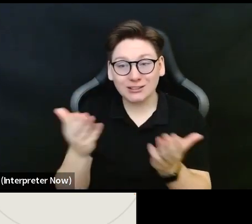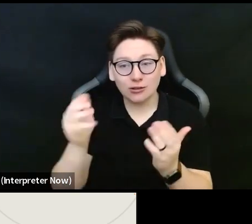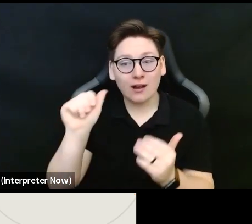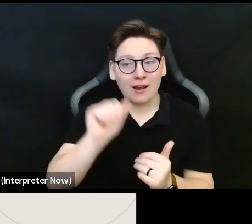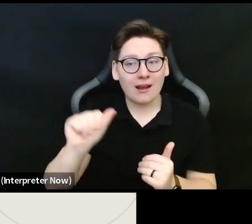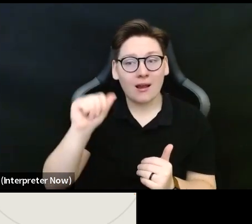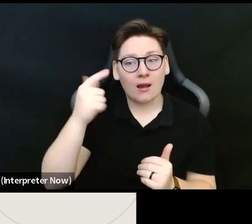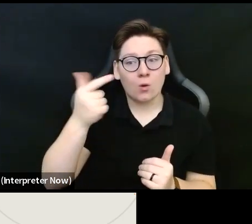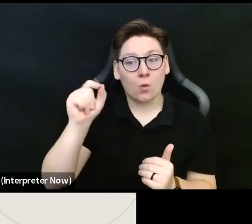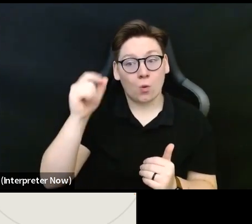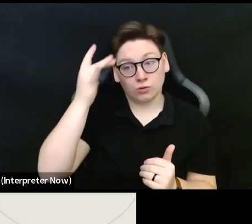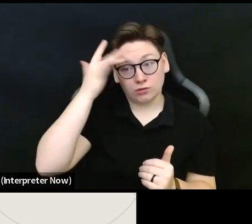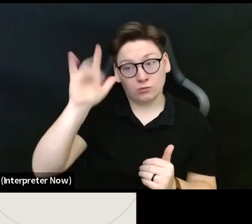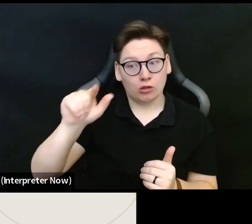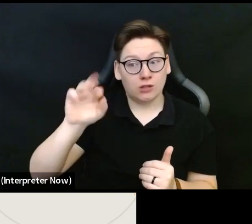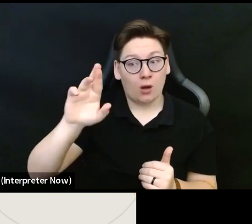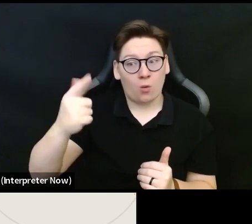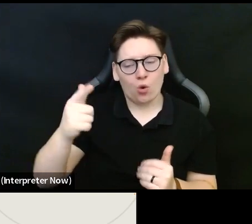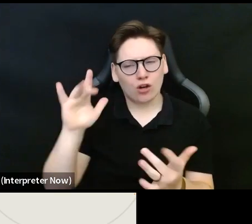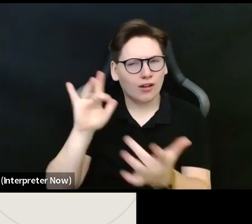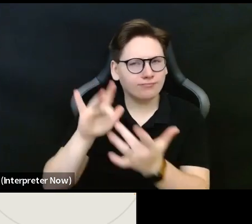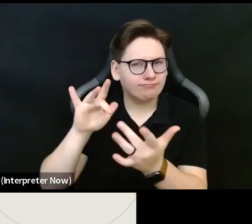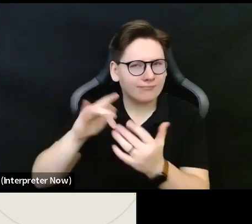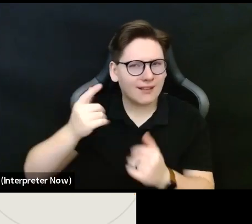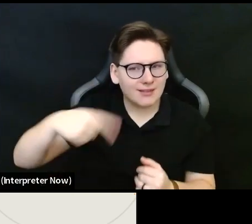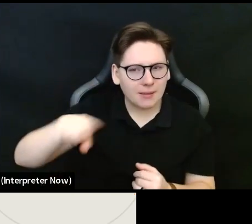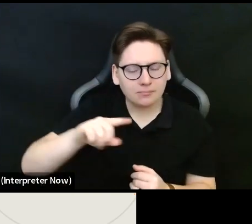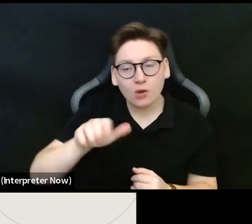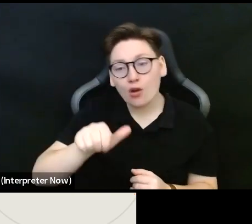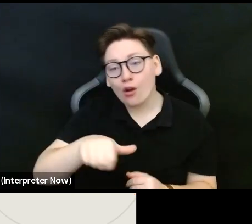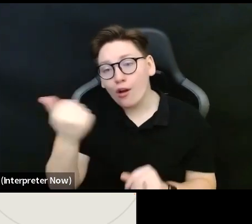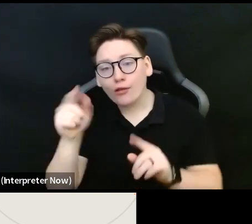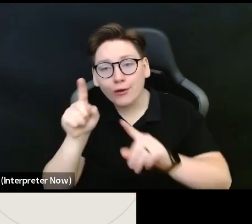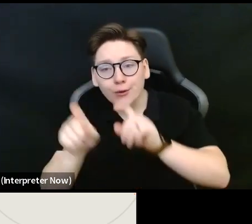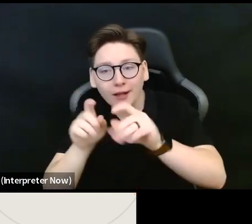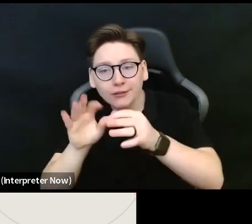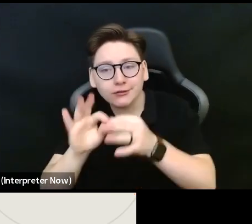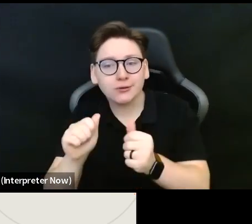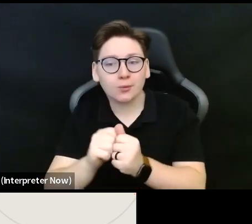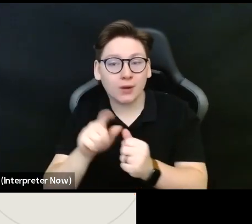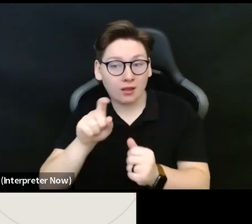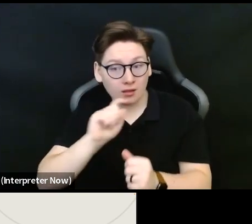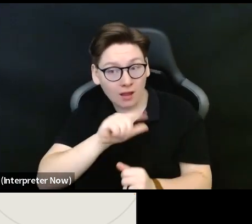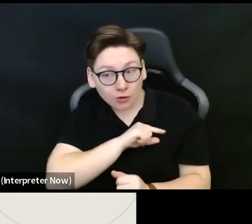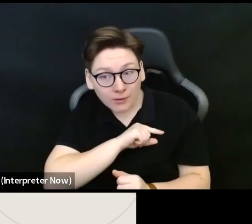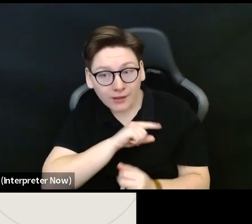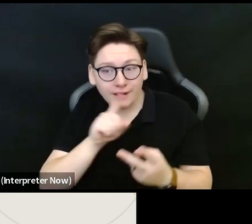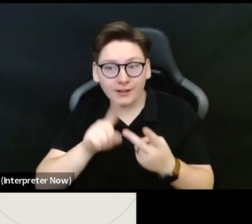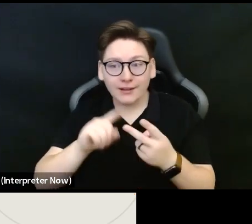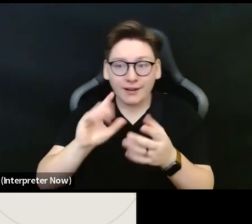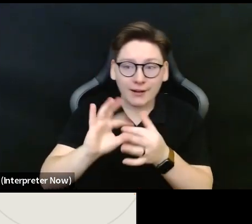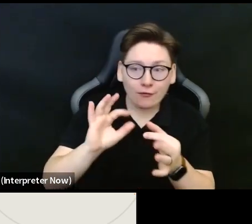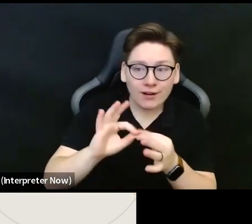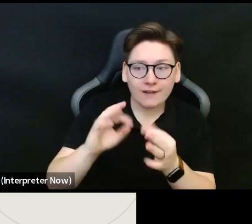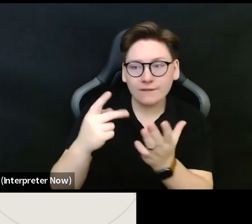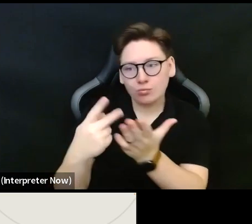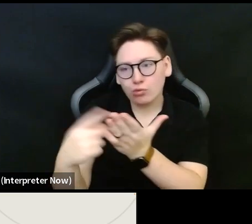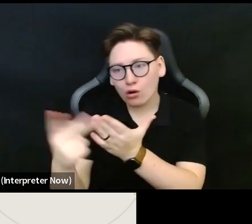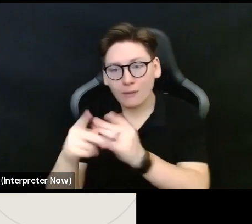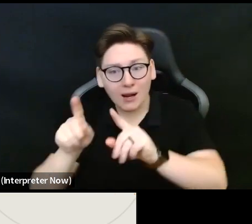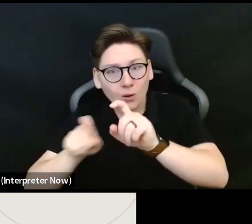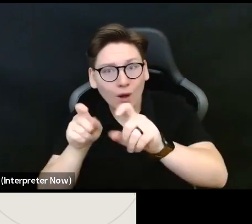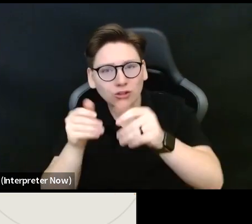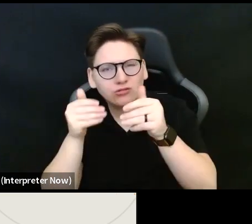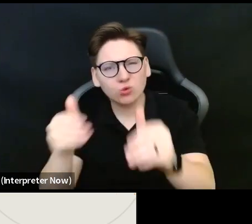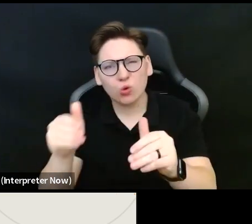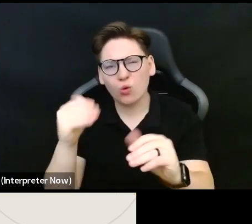best way to get in touch with them. But any and all other questions, eligibility, native narrative programmatic, please feel free